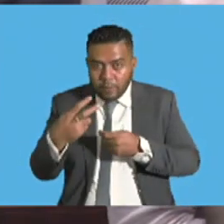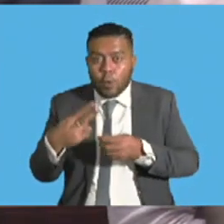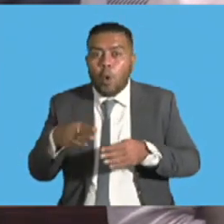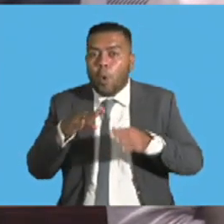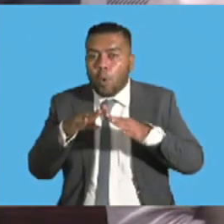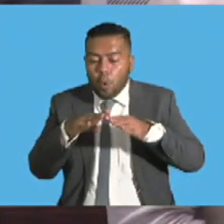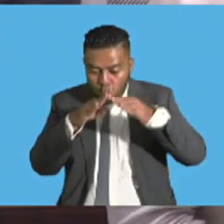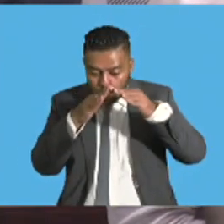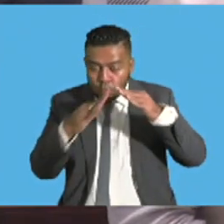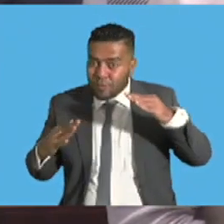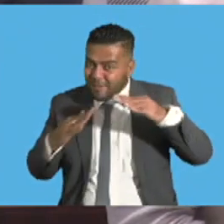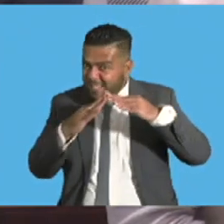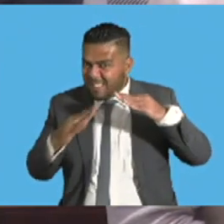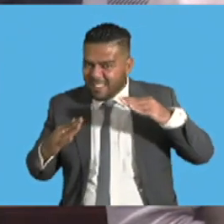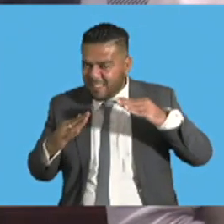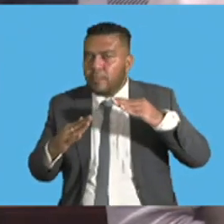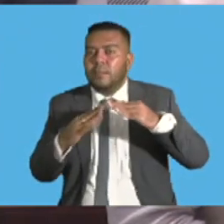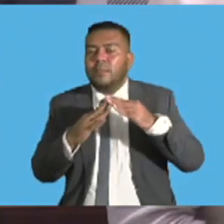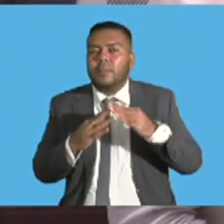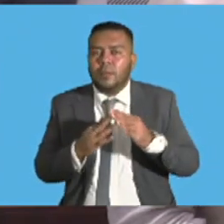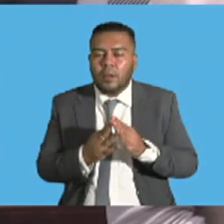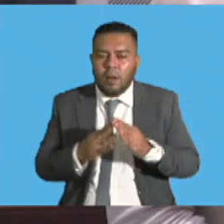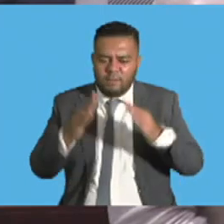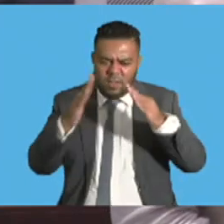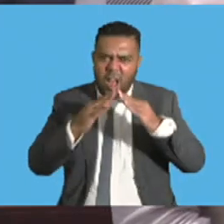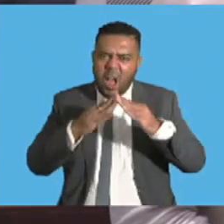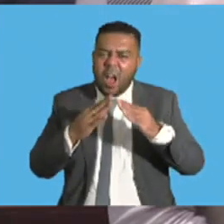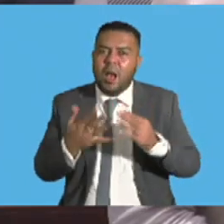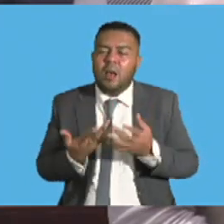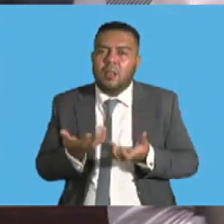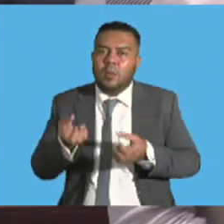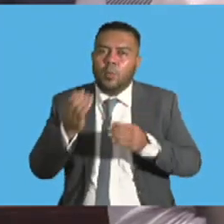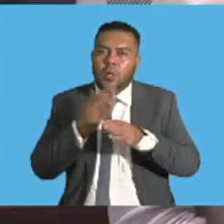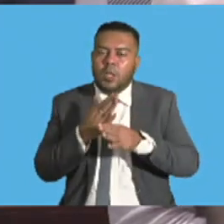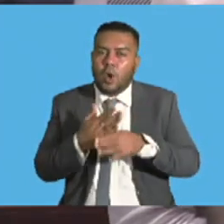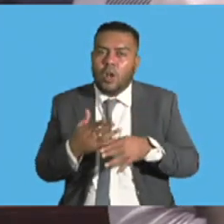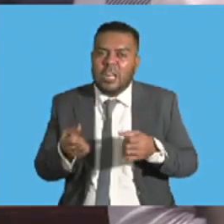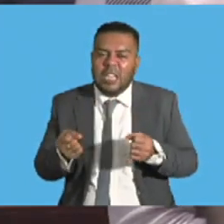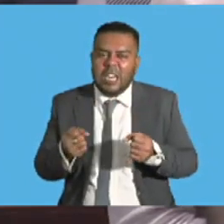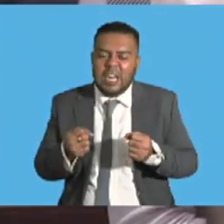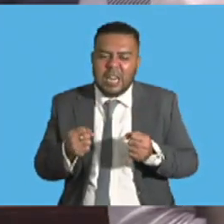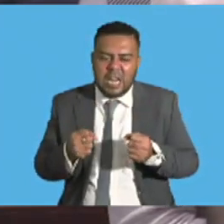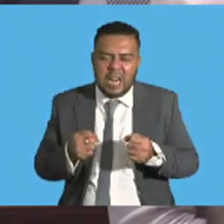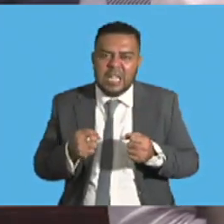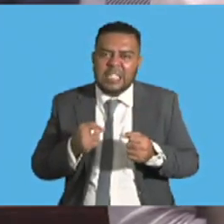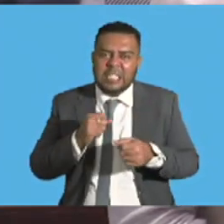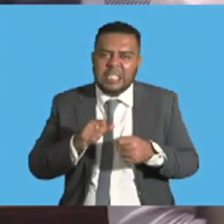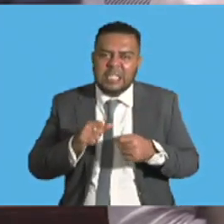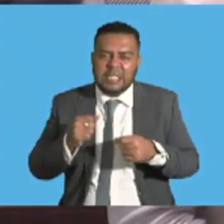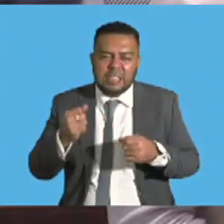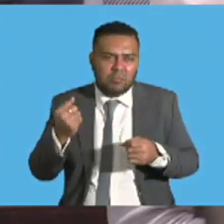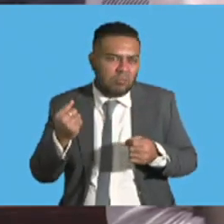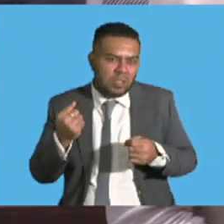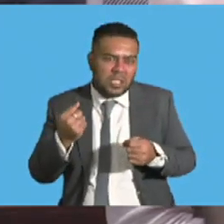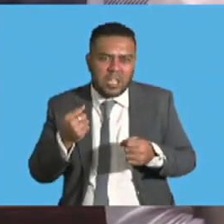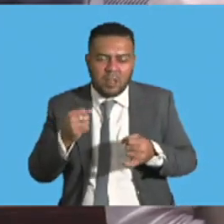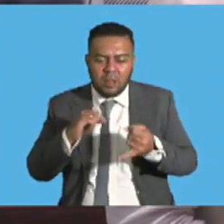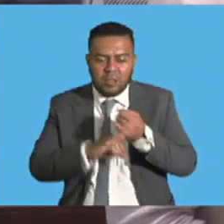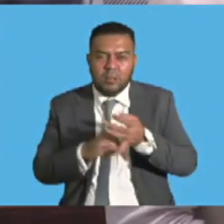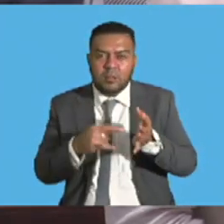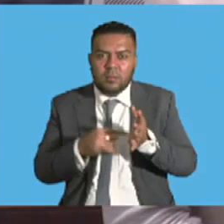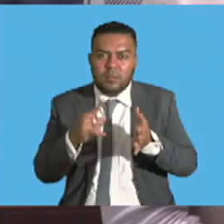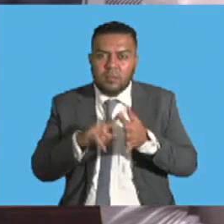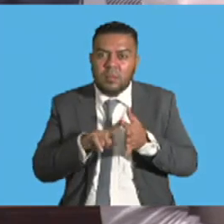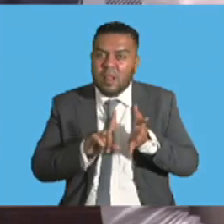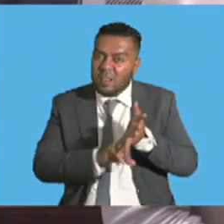roofing and other materials, and is working on the review of the reinforcement of steel standards and wind loads for housing. Besides